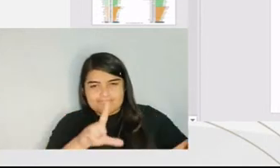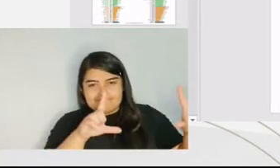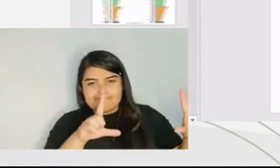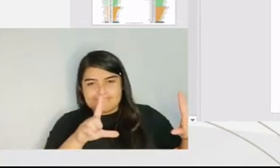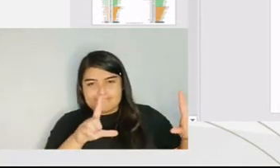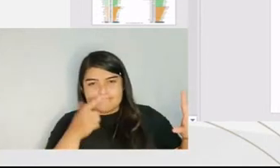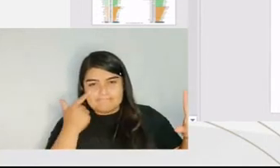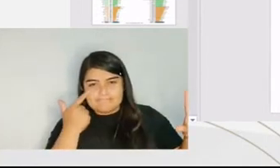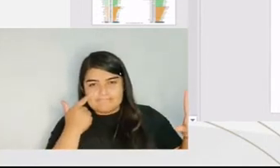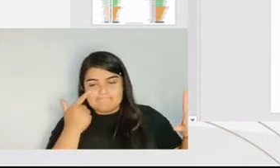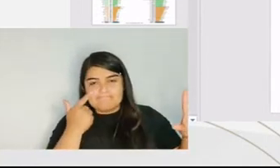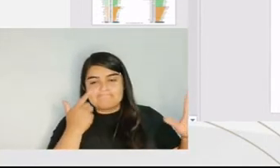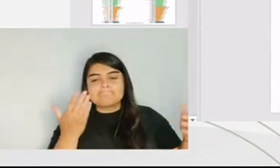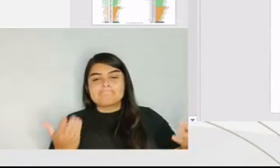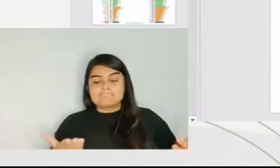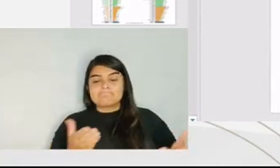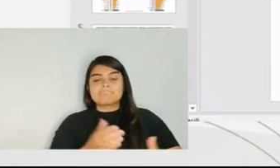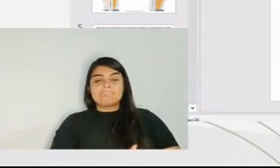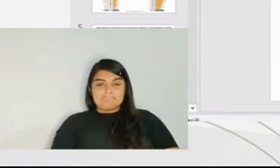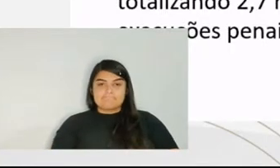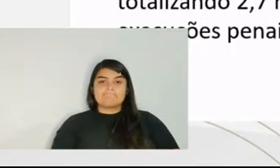we are having. Can you see it?